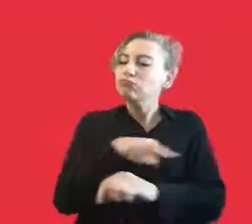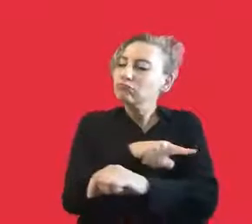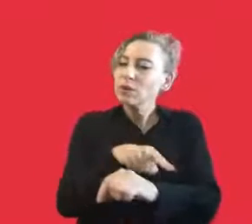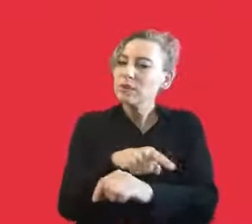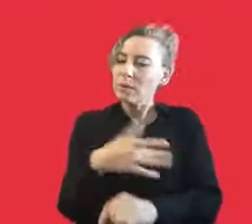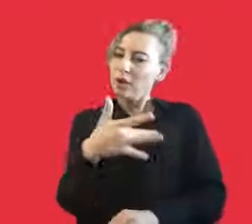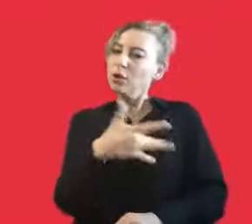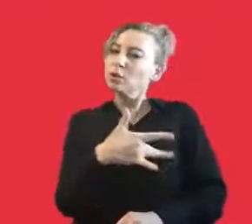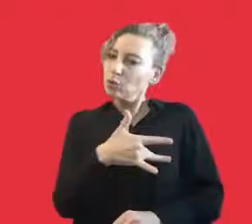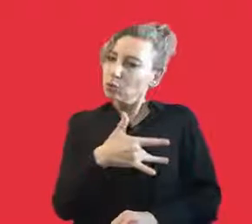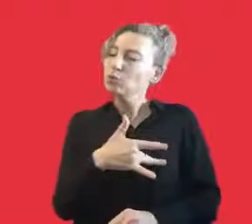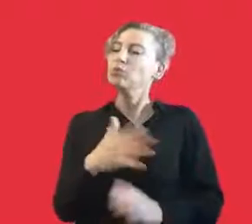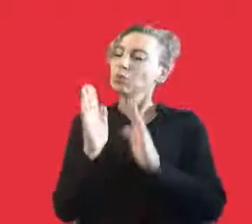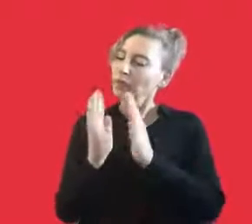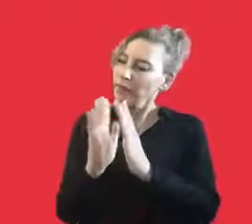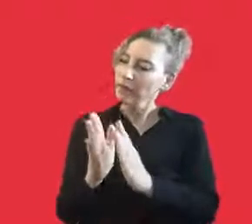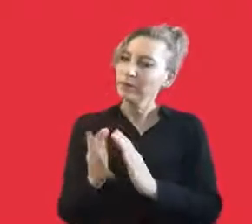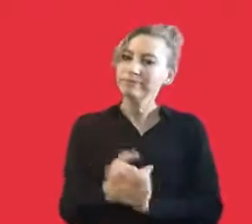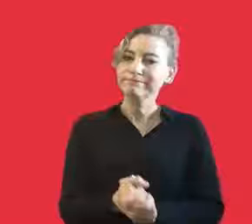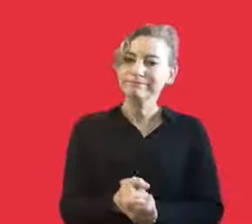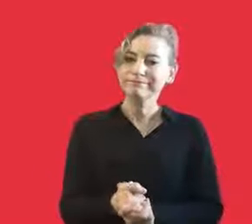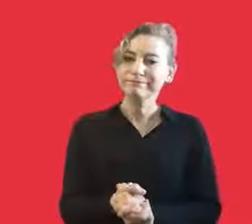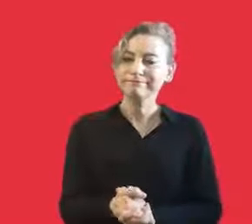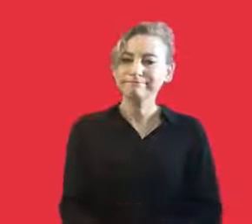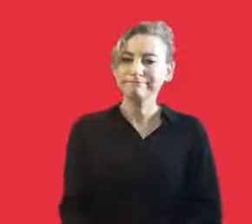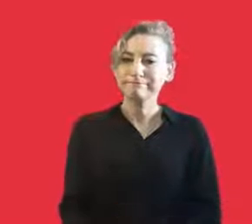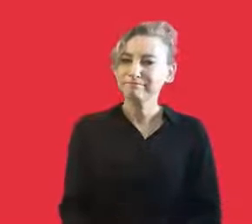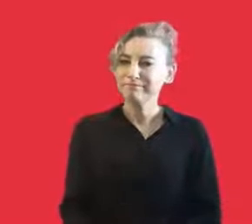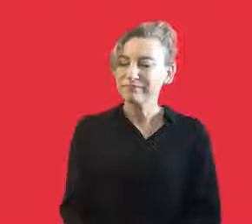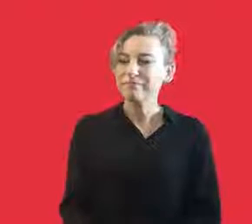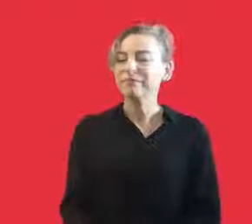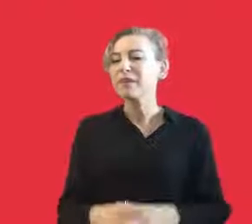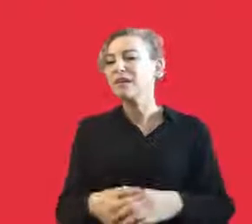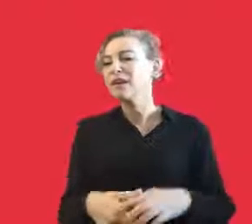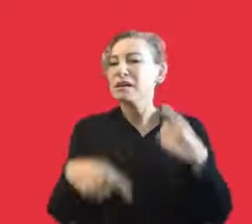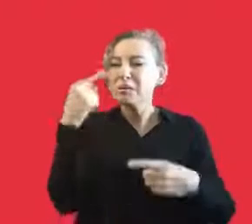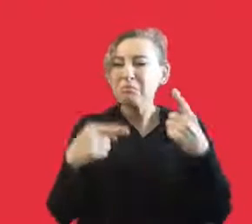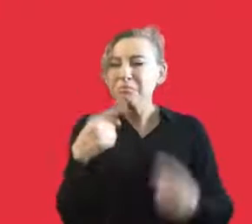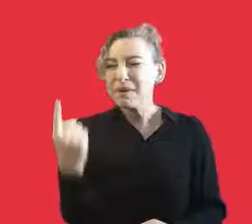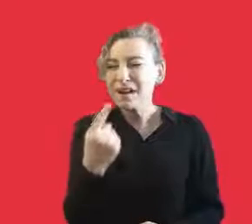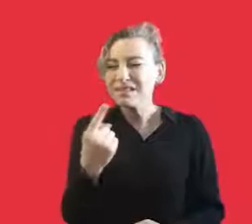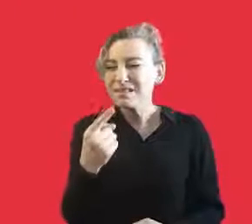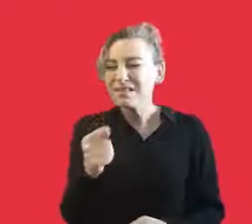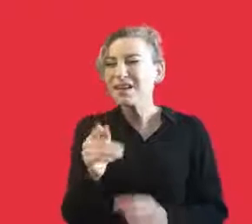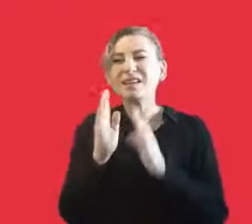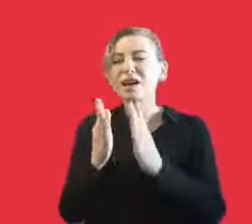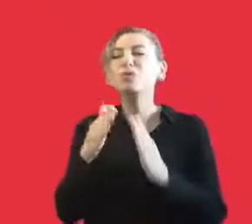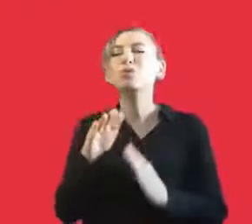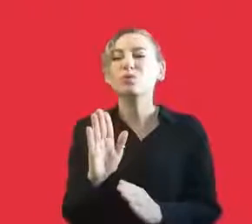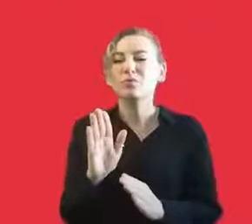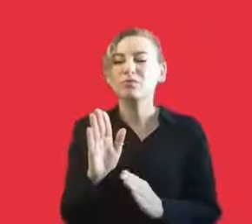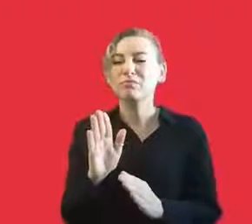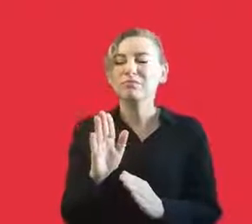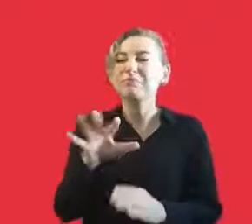And this existence is mostly based on volunteerism. Because it is about some things not